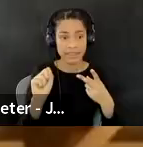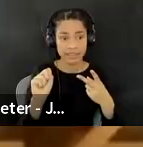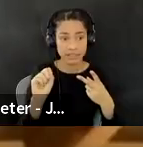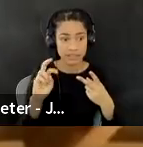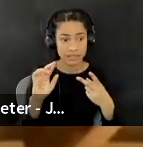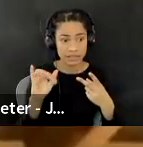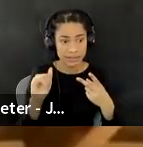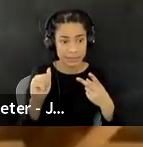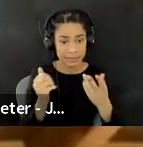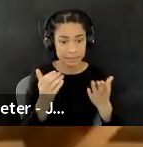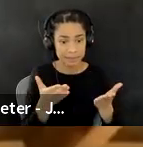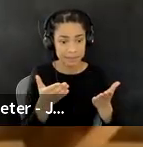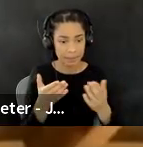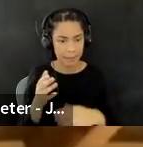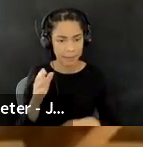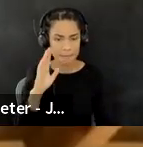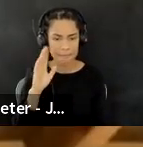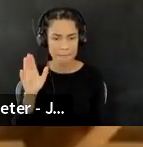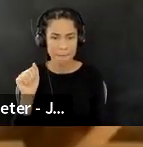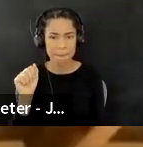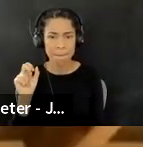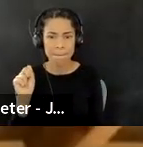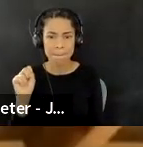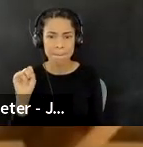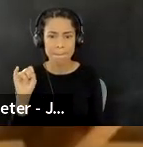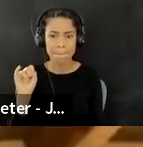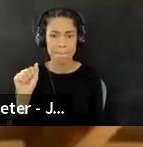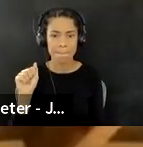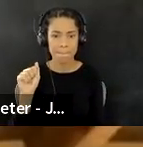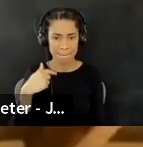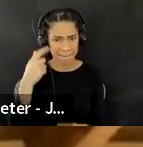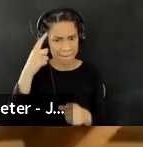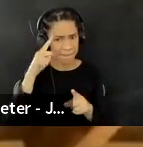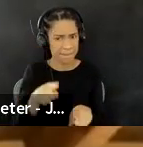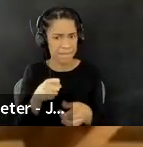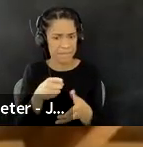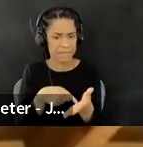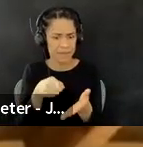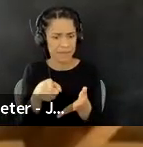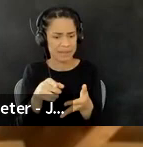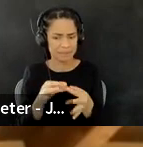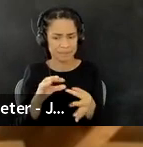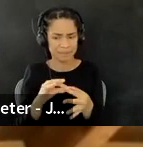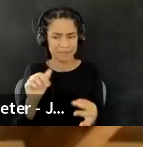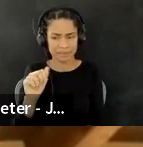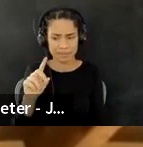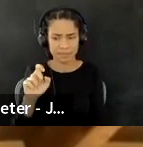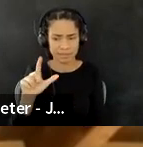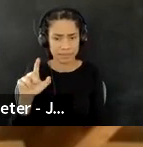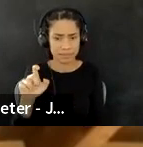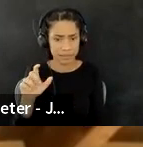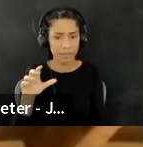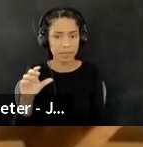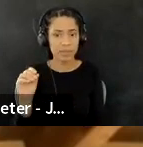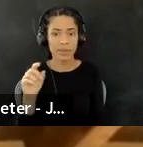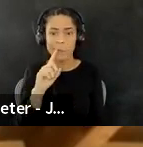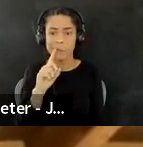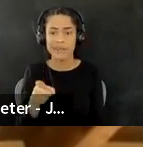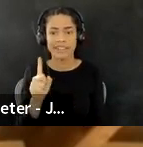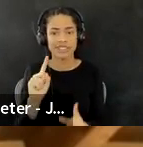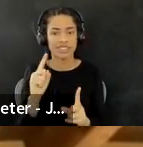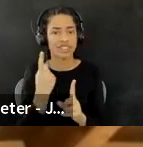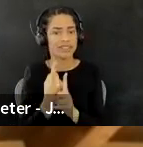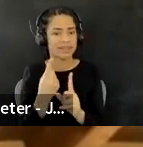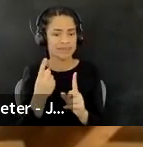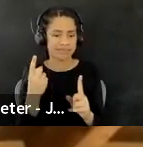Well, I, I definitely, um, I agree with what you're saying, Adele. And I think to, um, to just to touch back to